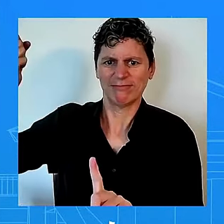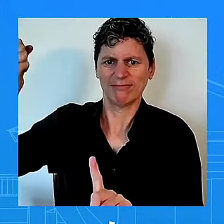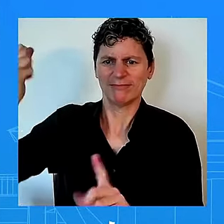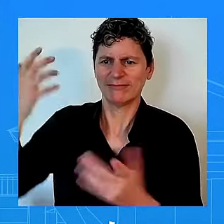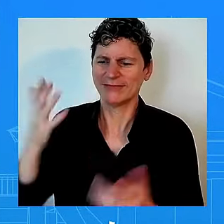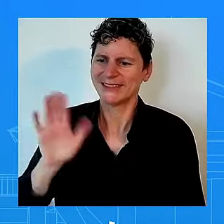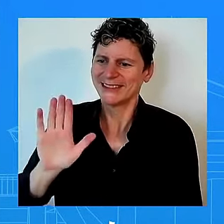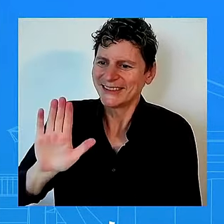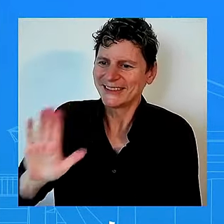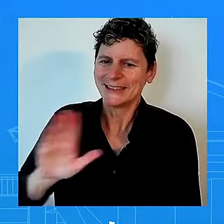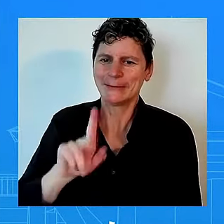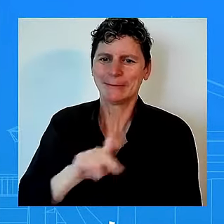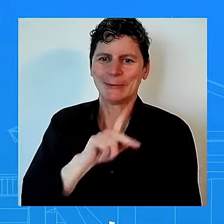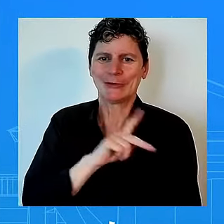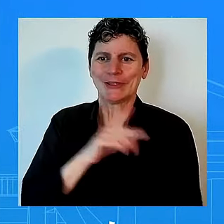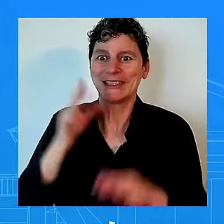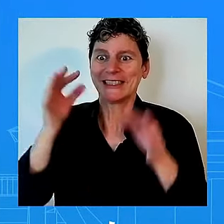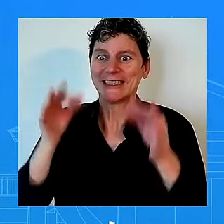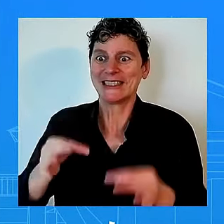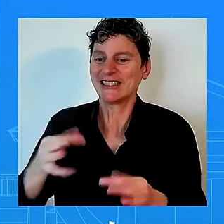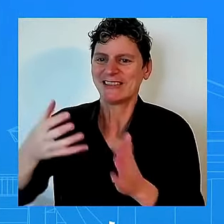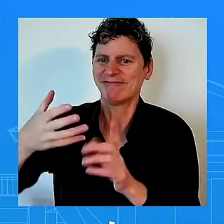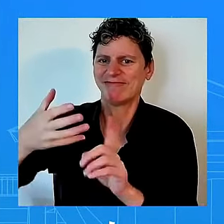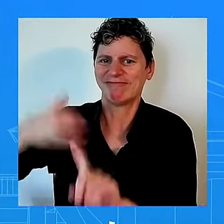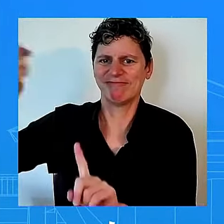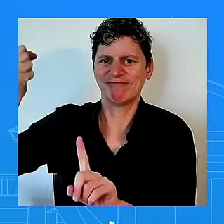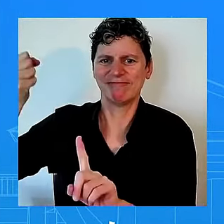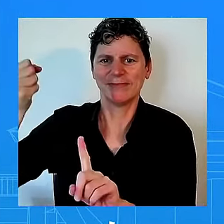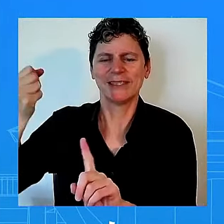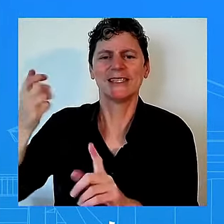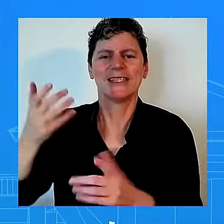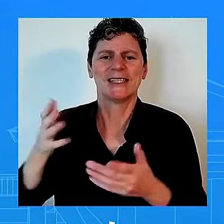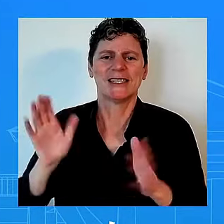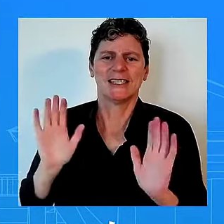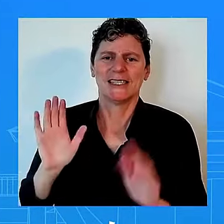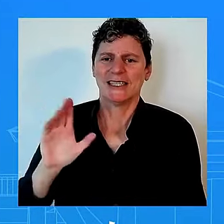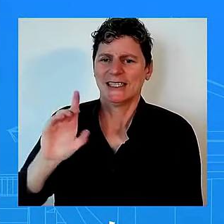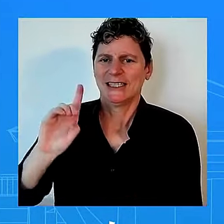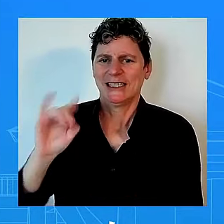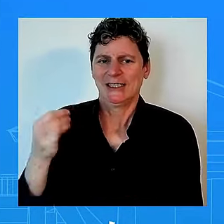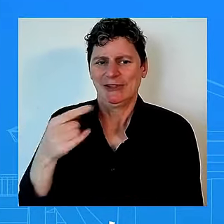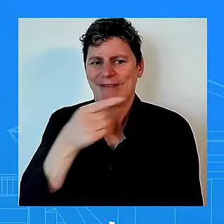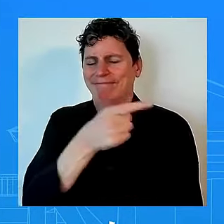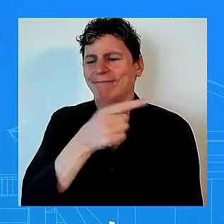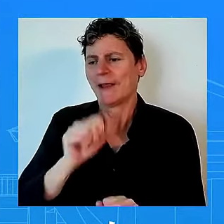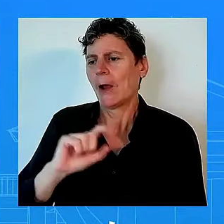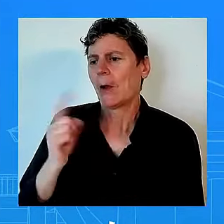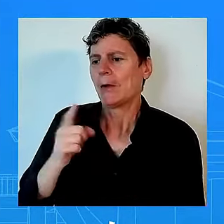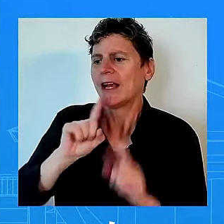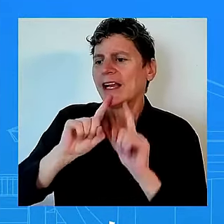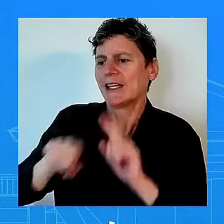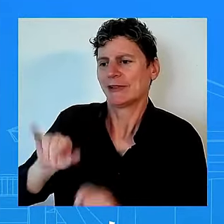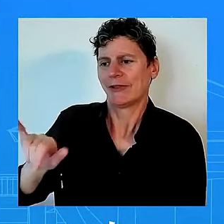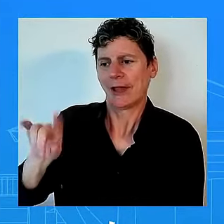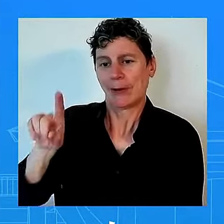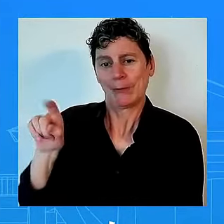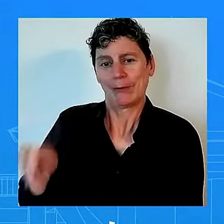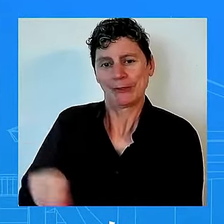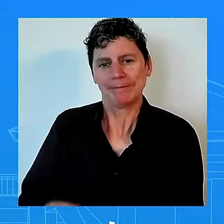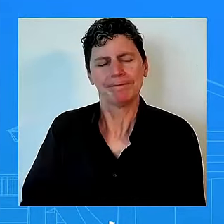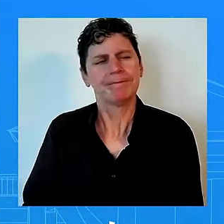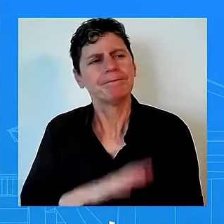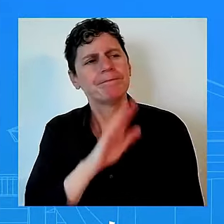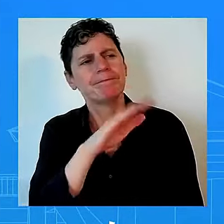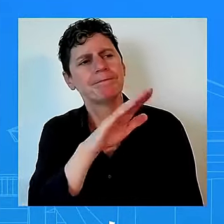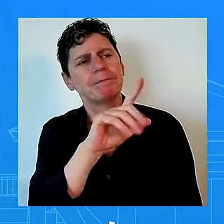it relates to that specific question i would have to refer you to the department of justice and since the um the president mentioned springfield